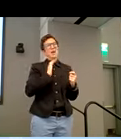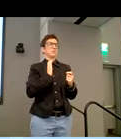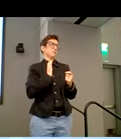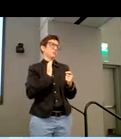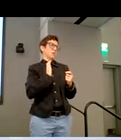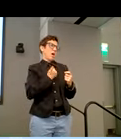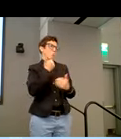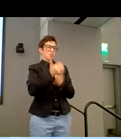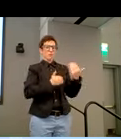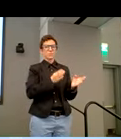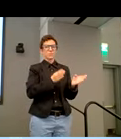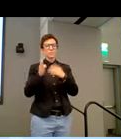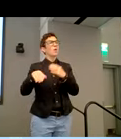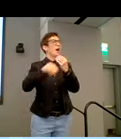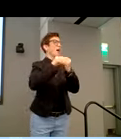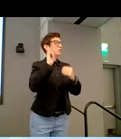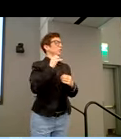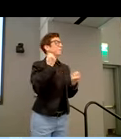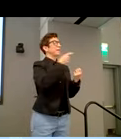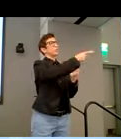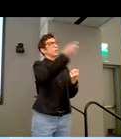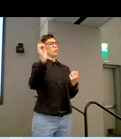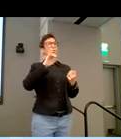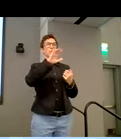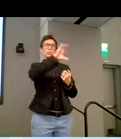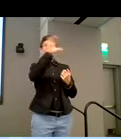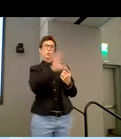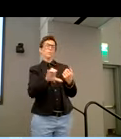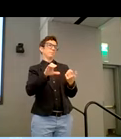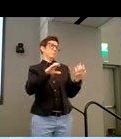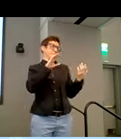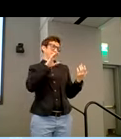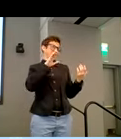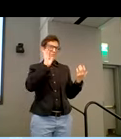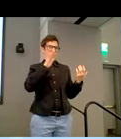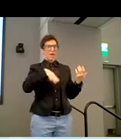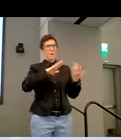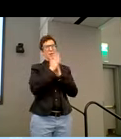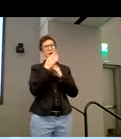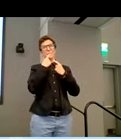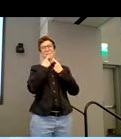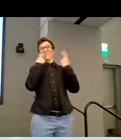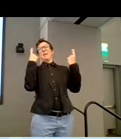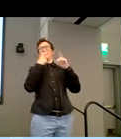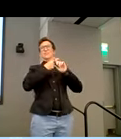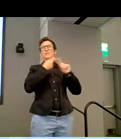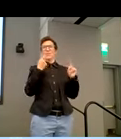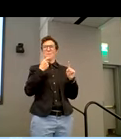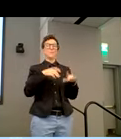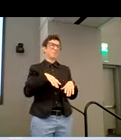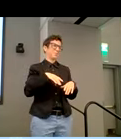we're doing. Alex, I just add, you know, for a lot of you, know, Zoom, we all know Zoom from the pandemic, but prior to the pandemic,